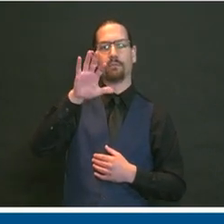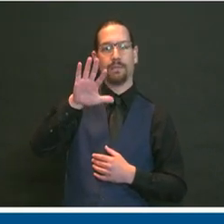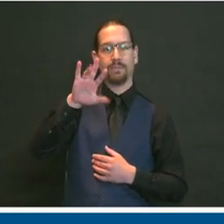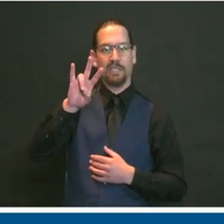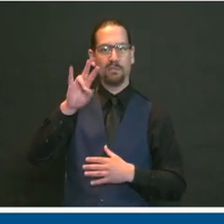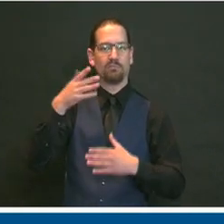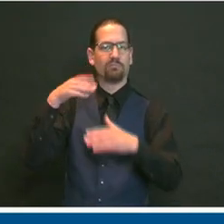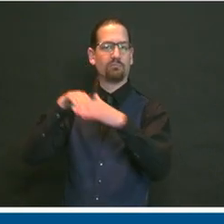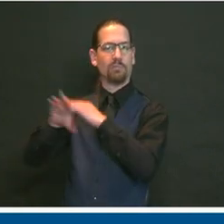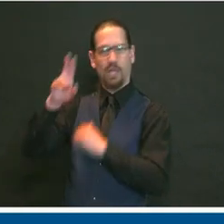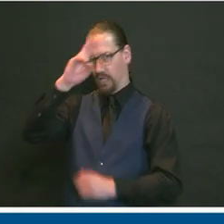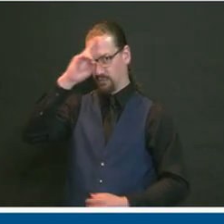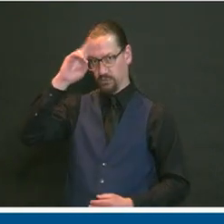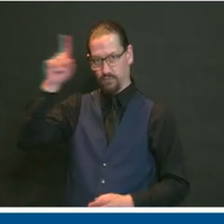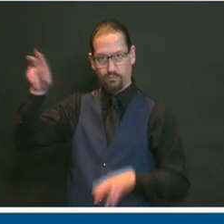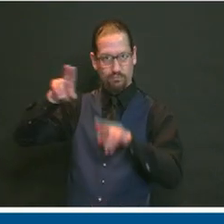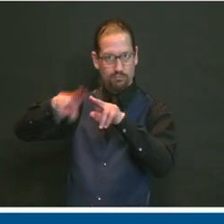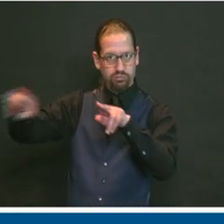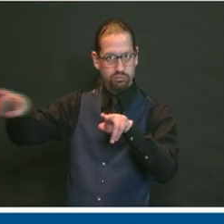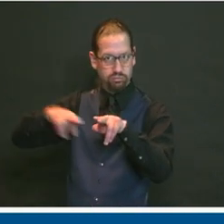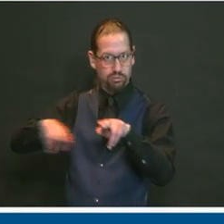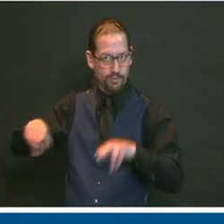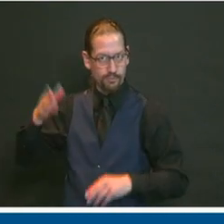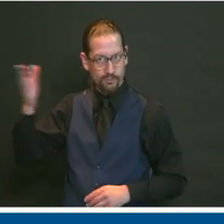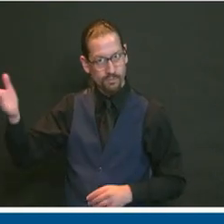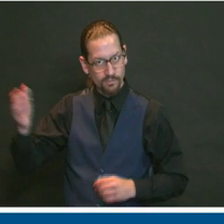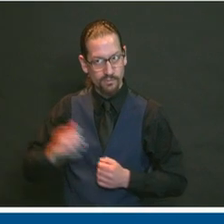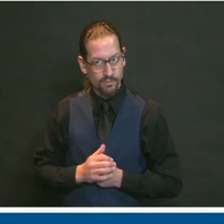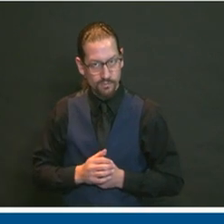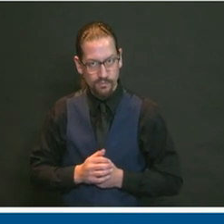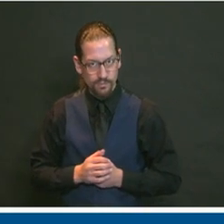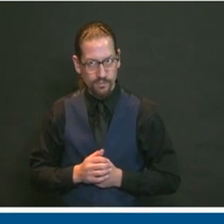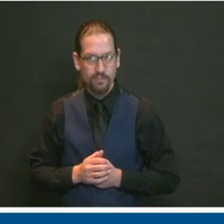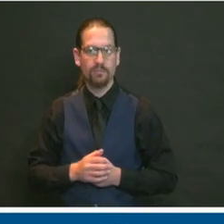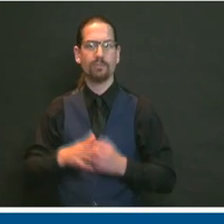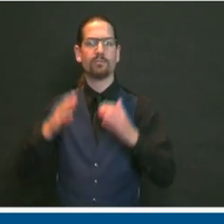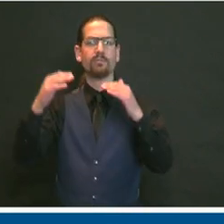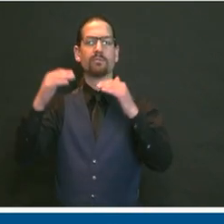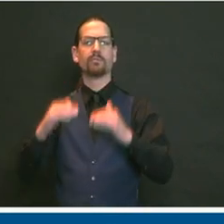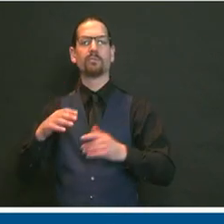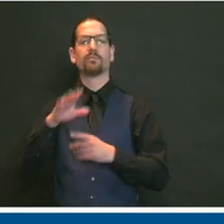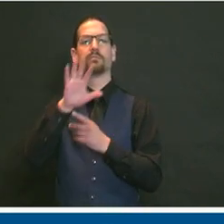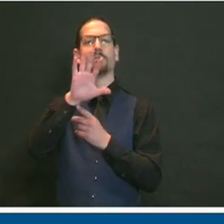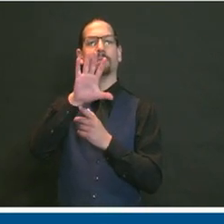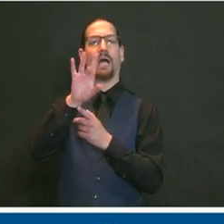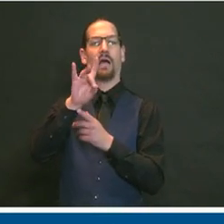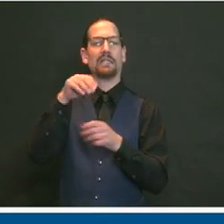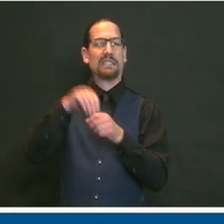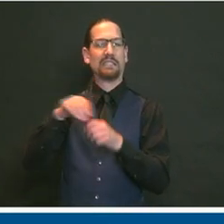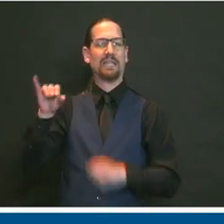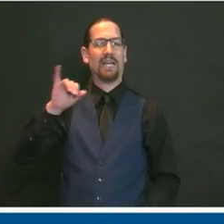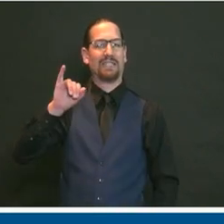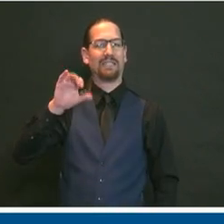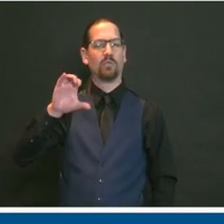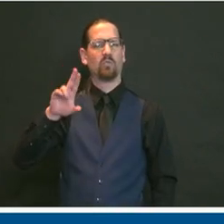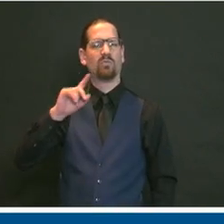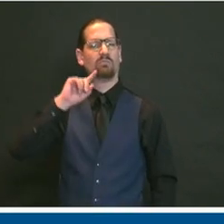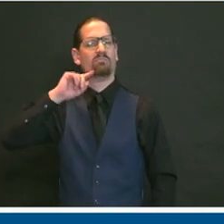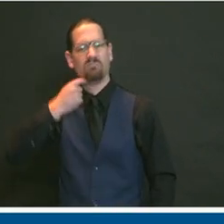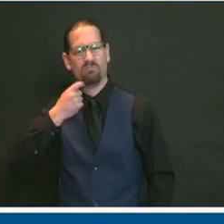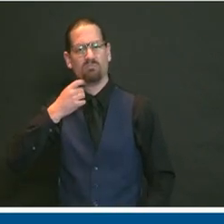currently hospitalized. Of those 257, 58 are currently in the intensive care unit,